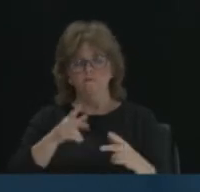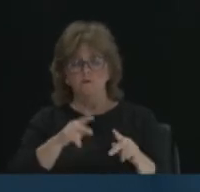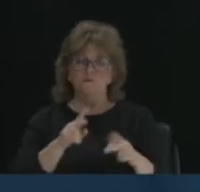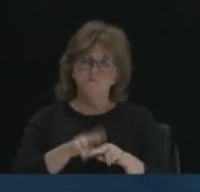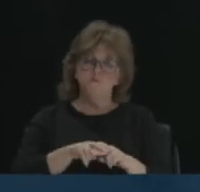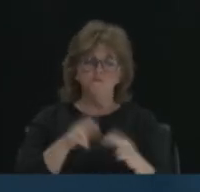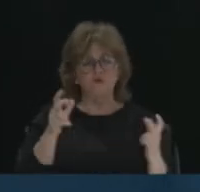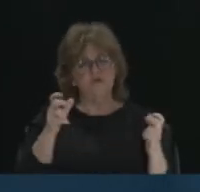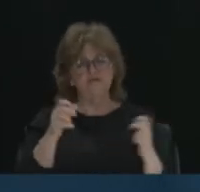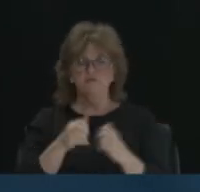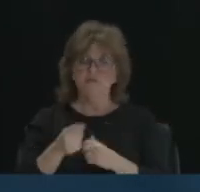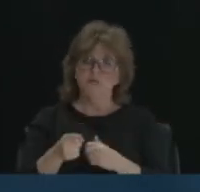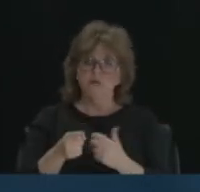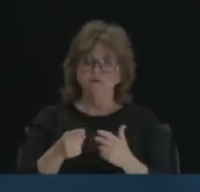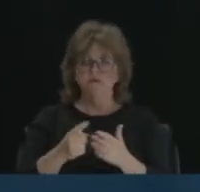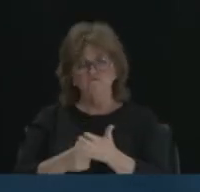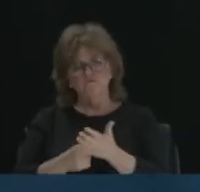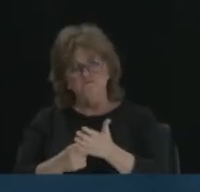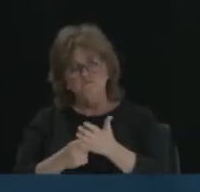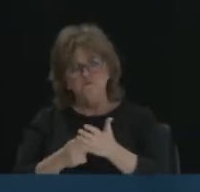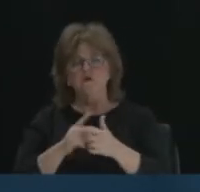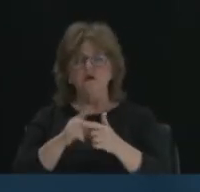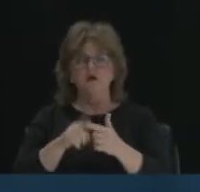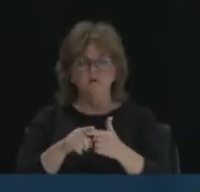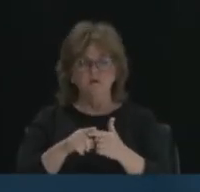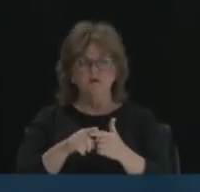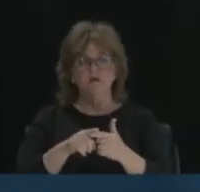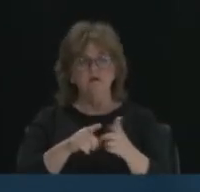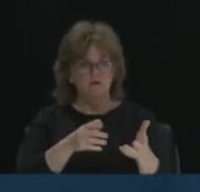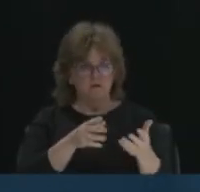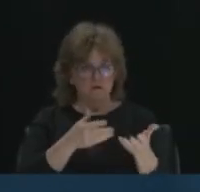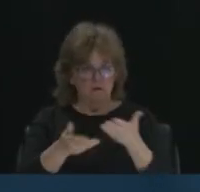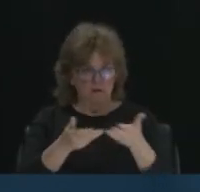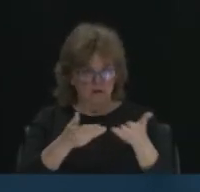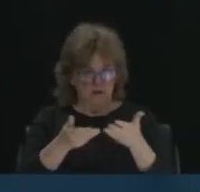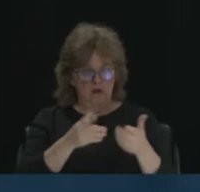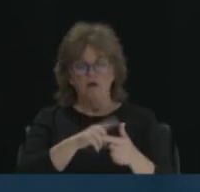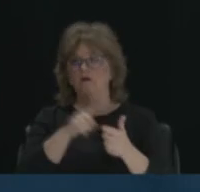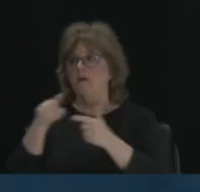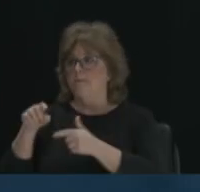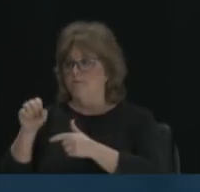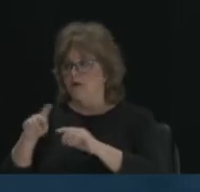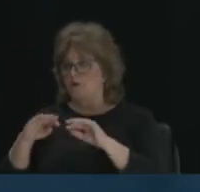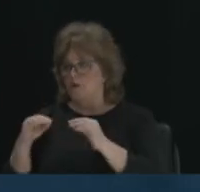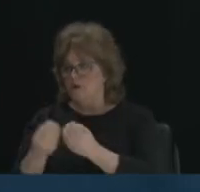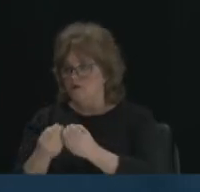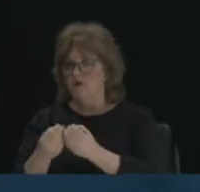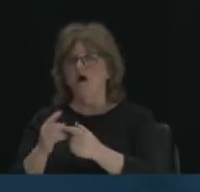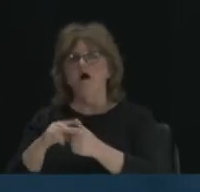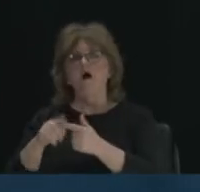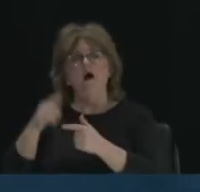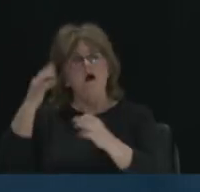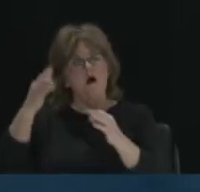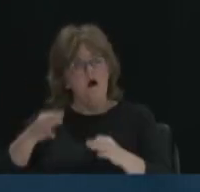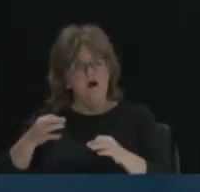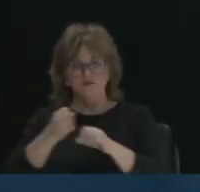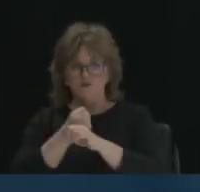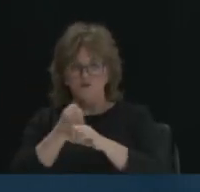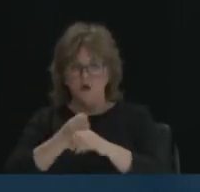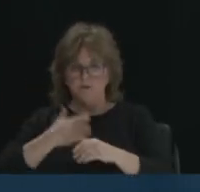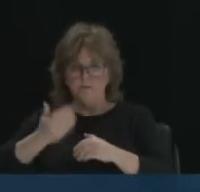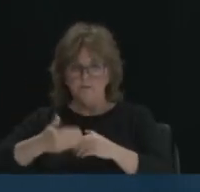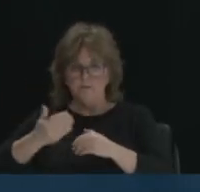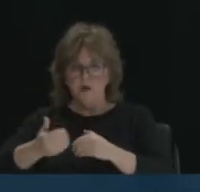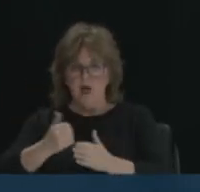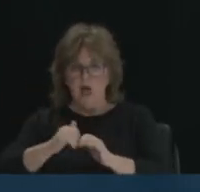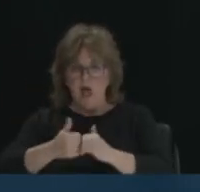and take the information back to the organization. And then we wouldn't know how to, at that point in time, chart our strategy and path forward to